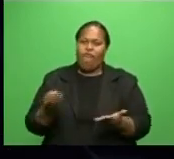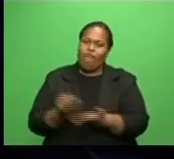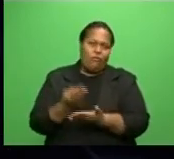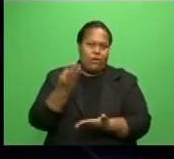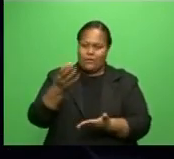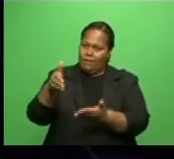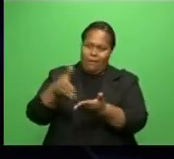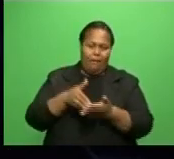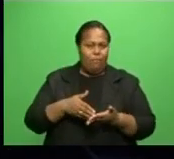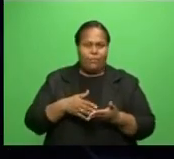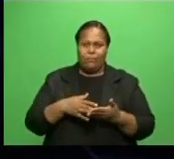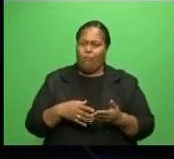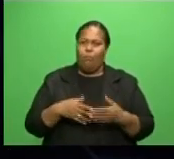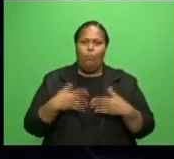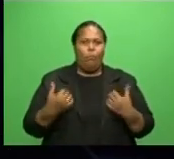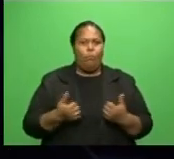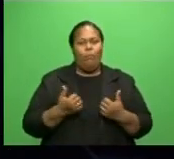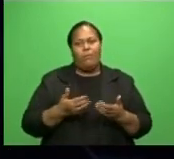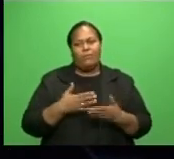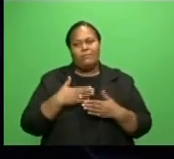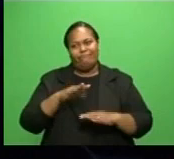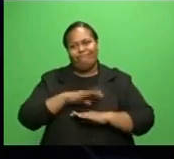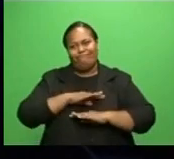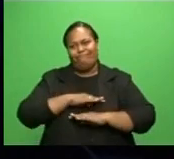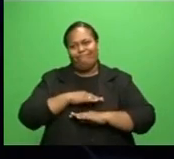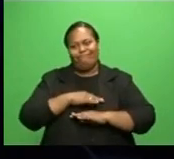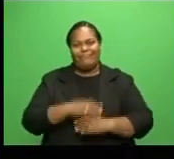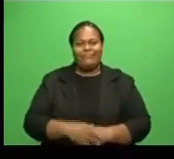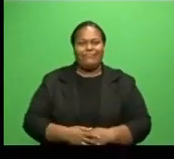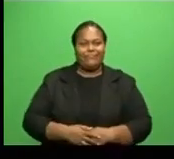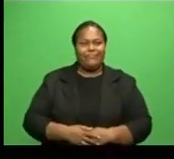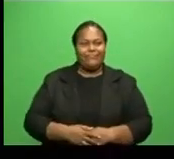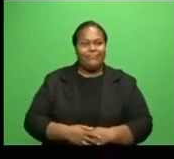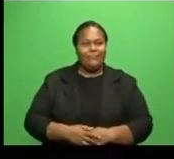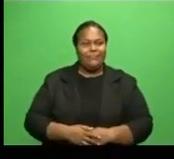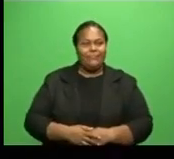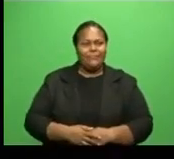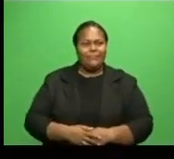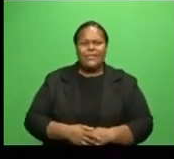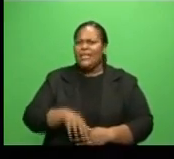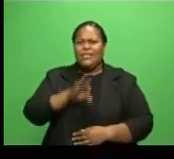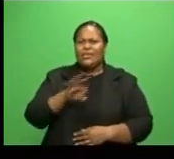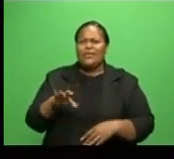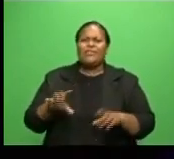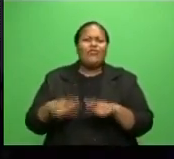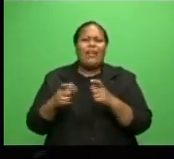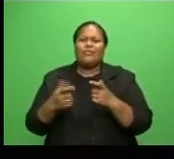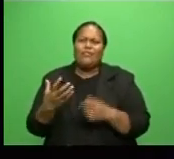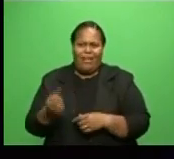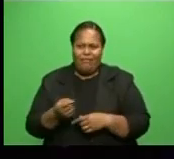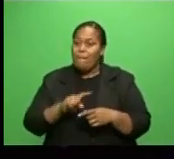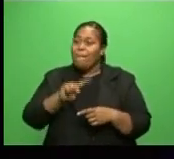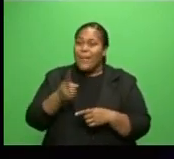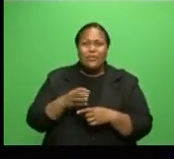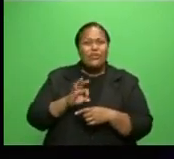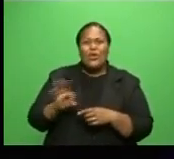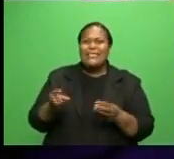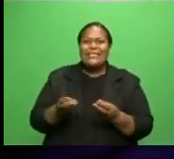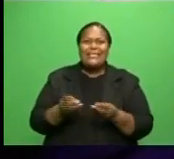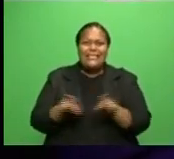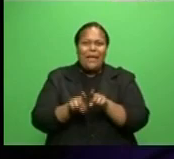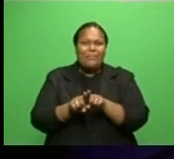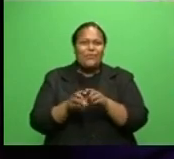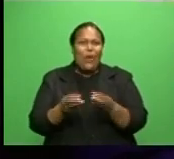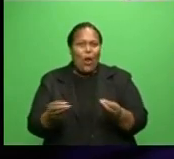that and this year with COVID we were all aware that it's not going to be the same thing for any charity. And, you know,